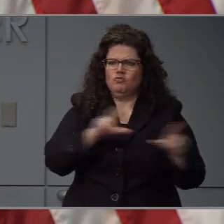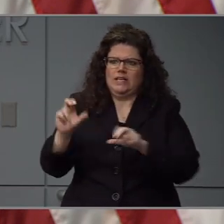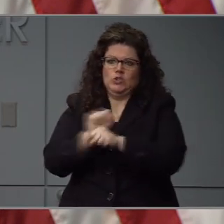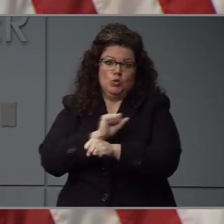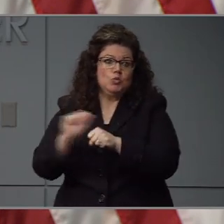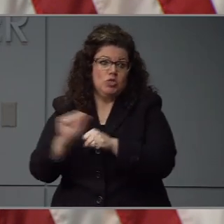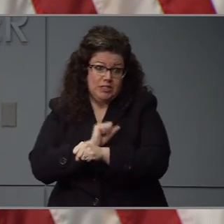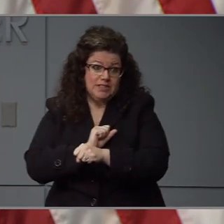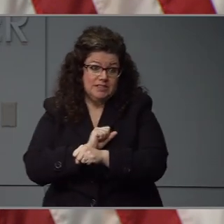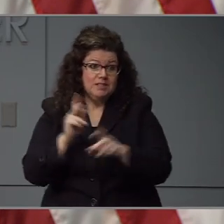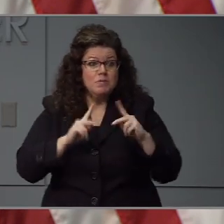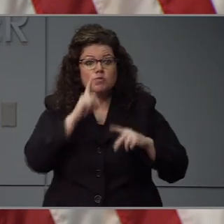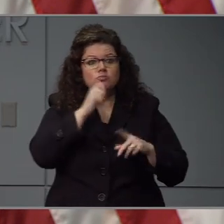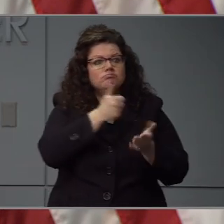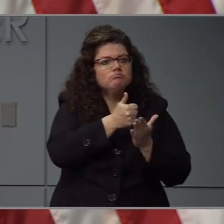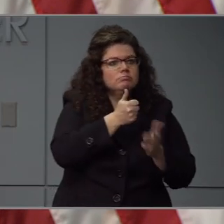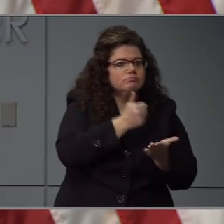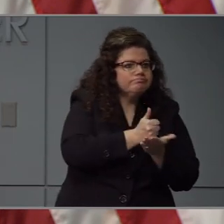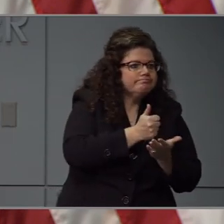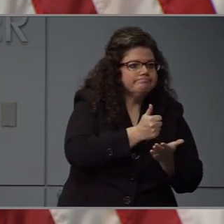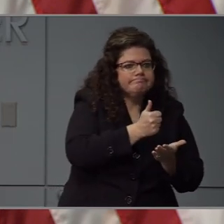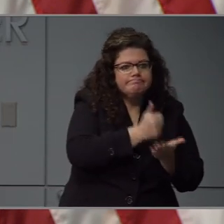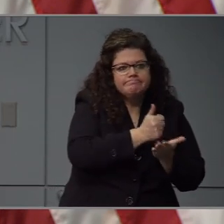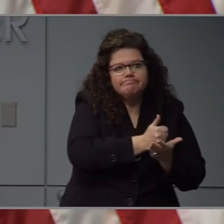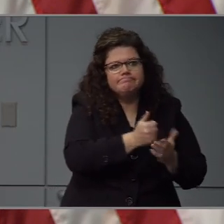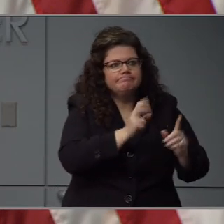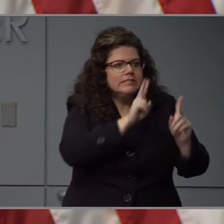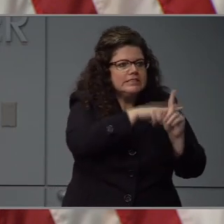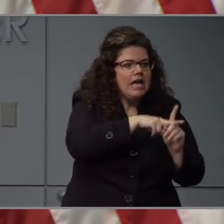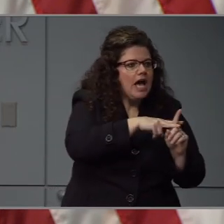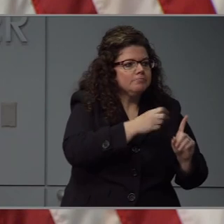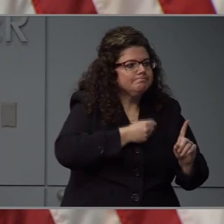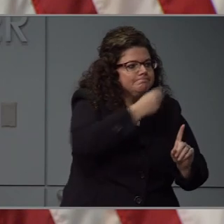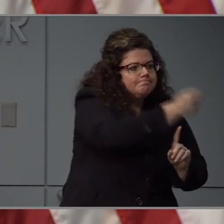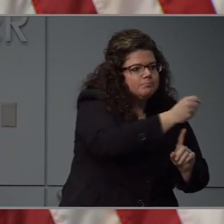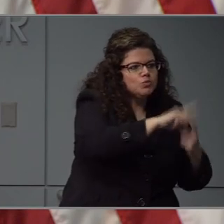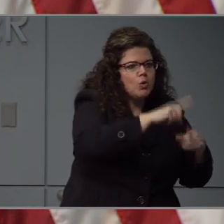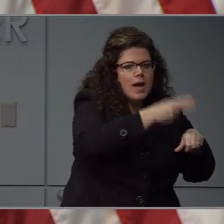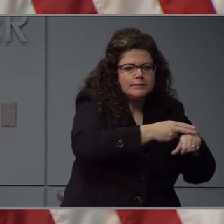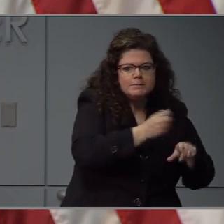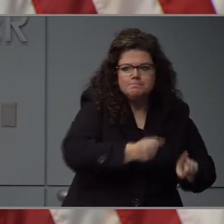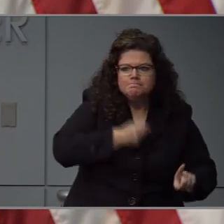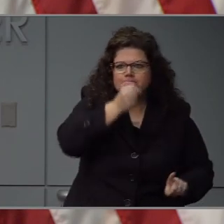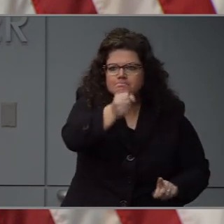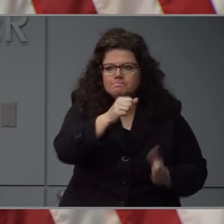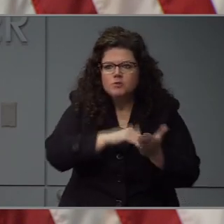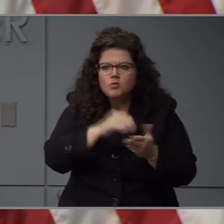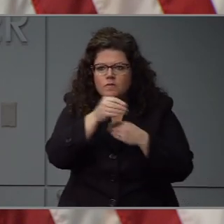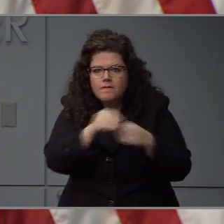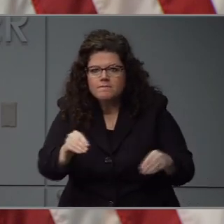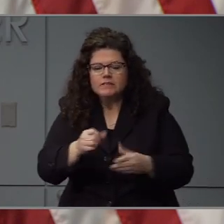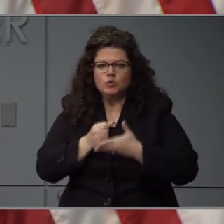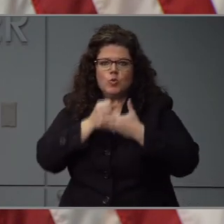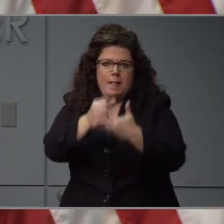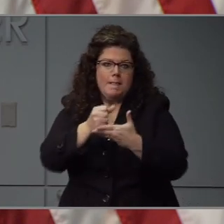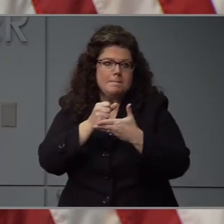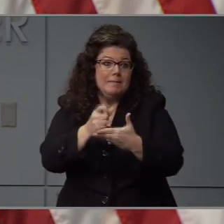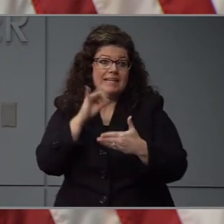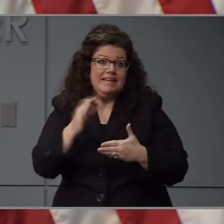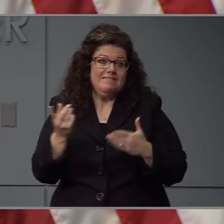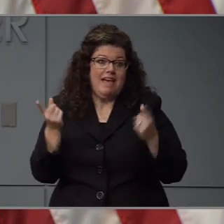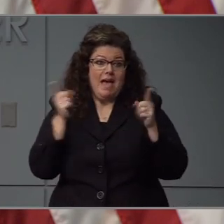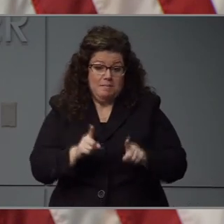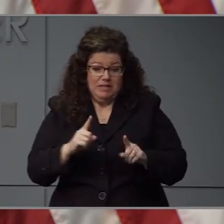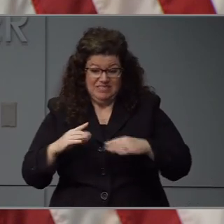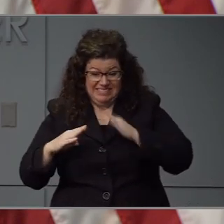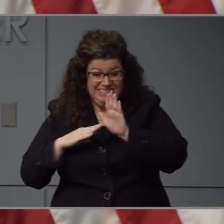medical professionals who can be assigned to hospitals and other medical facilities as needed to support medical surge. That's